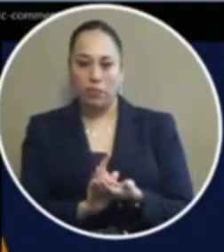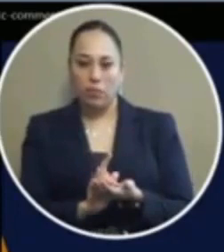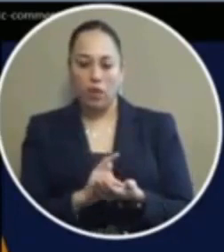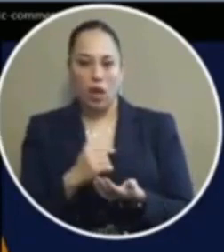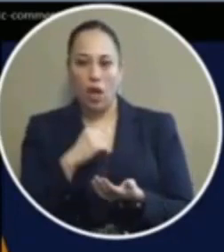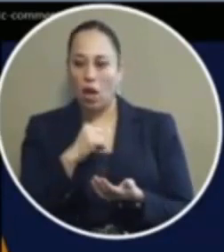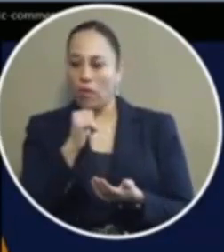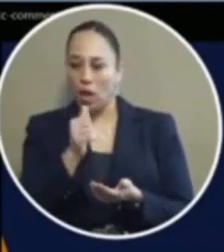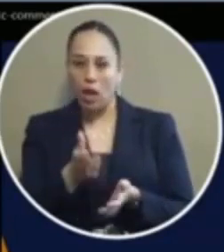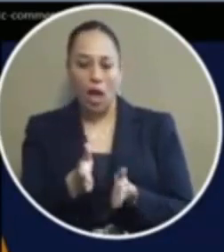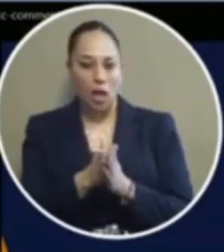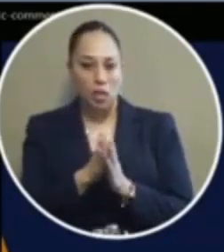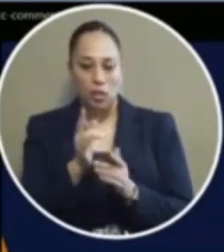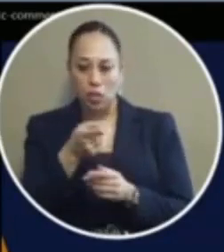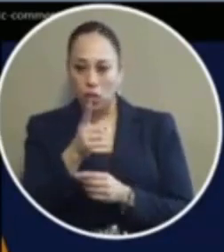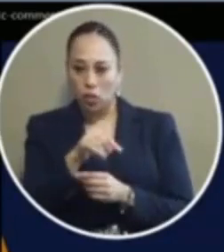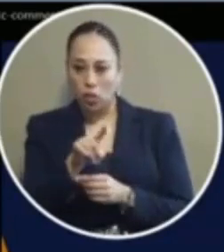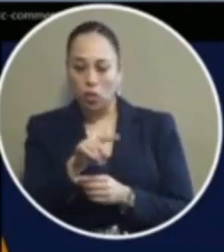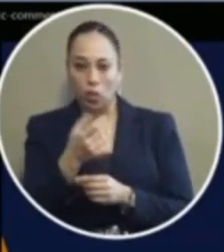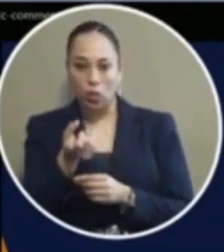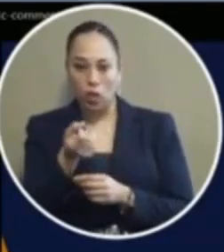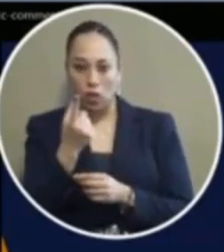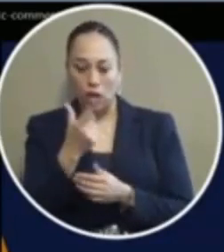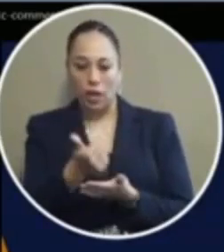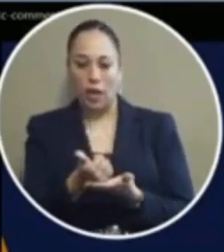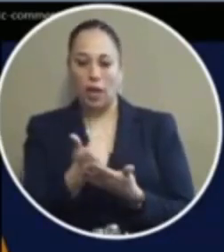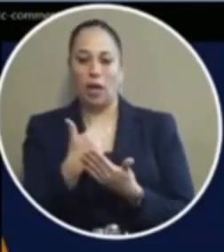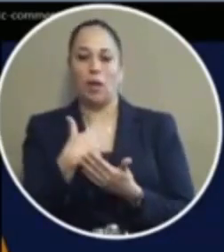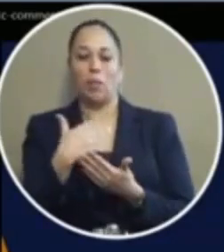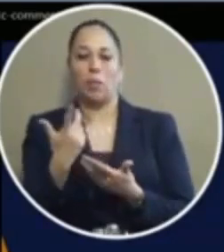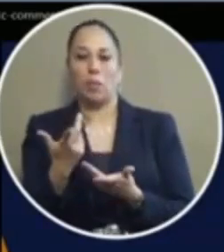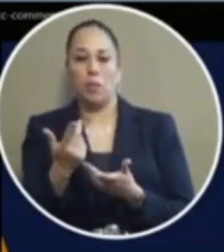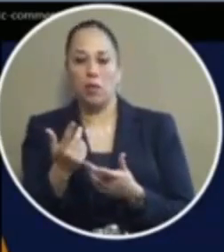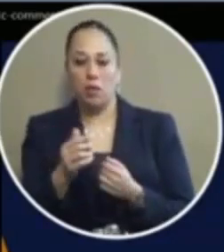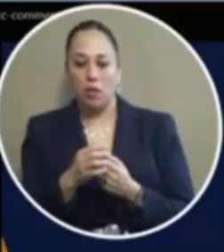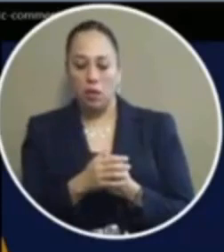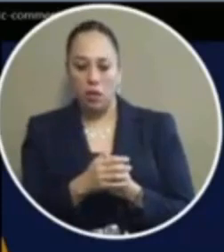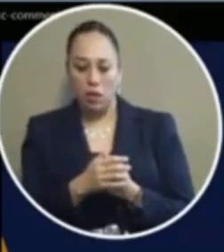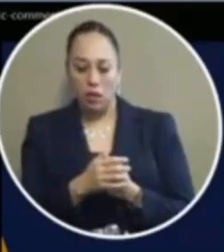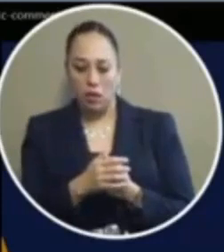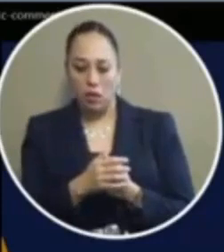asking you to understand how this has helped me scientifically but morally